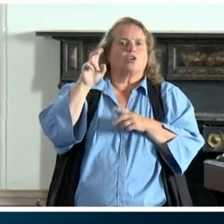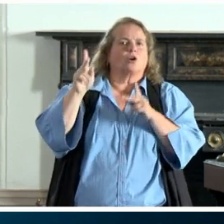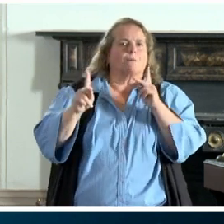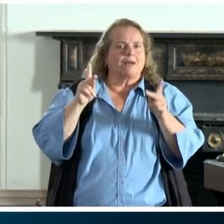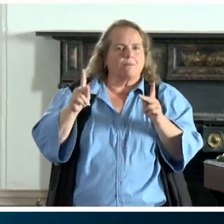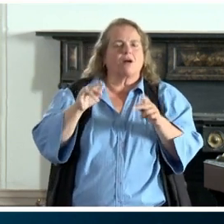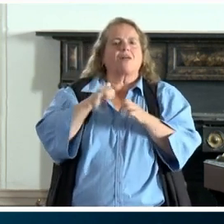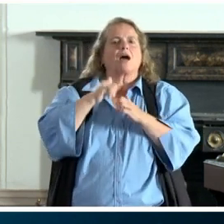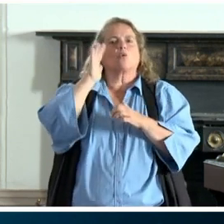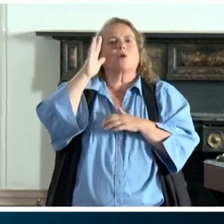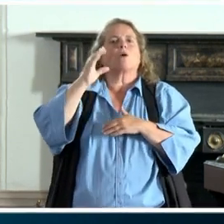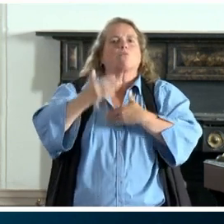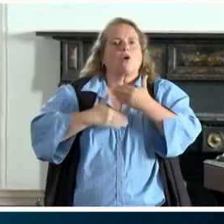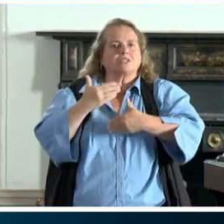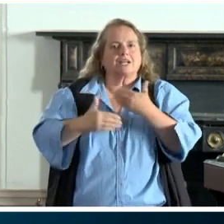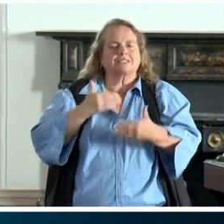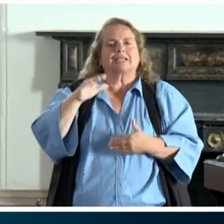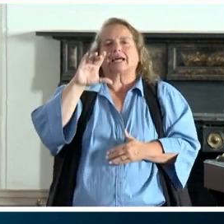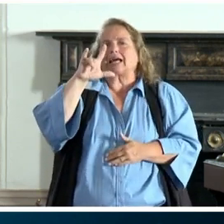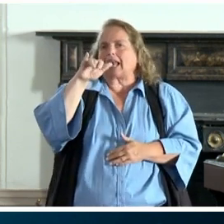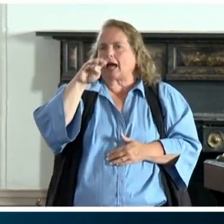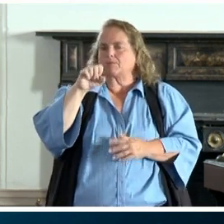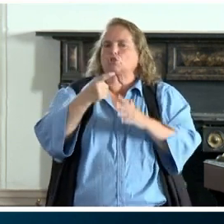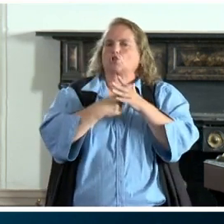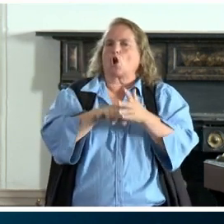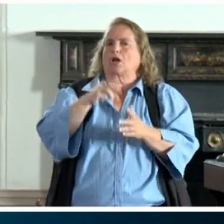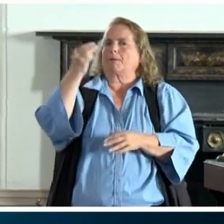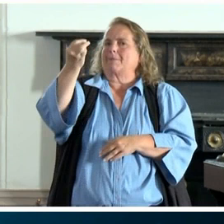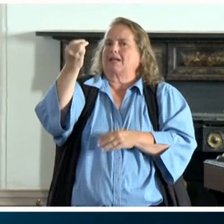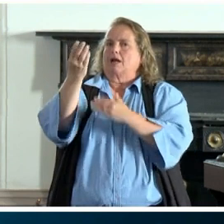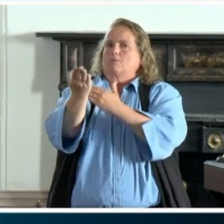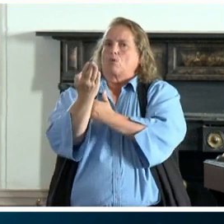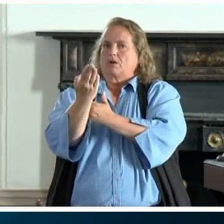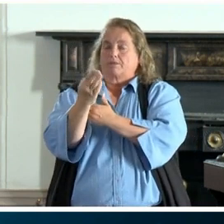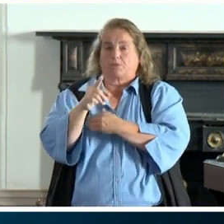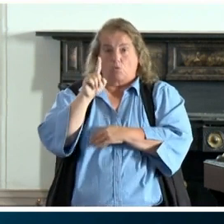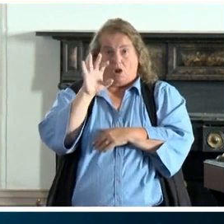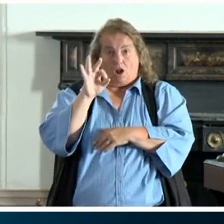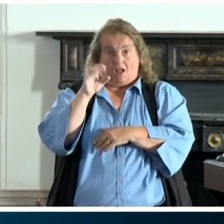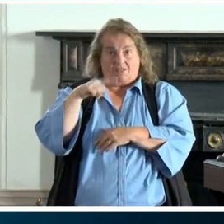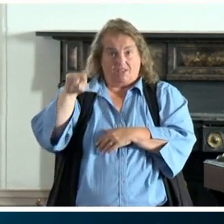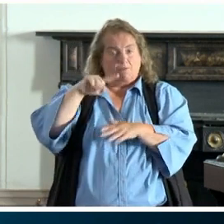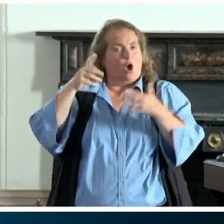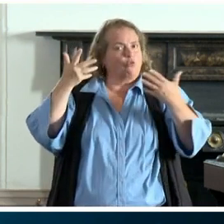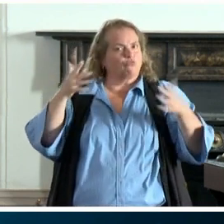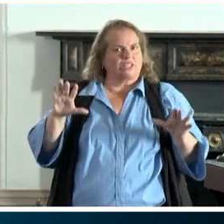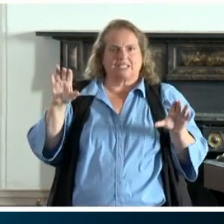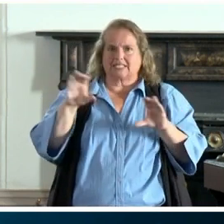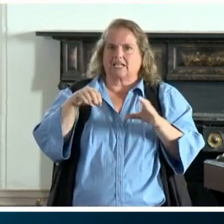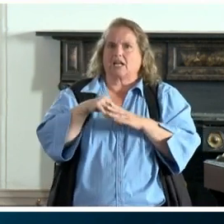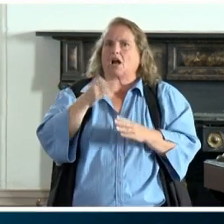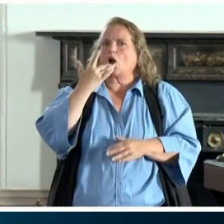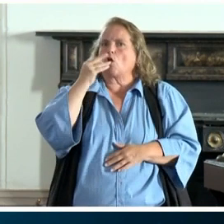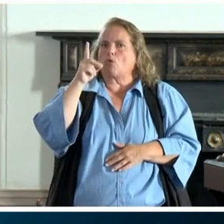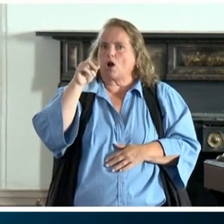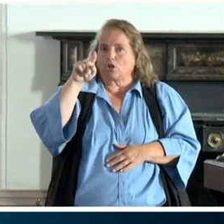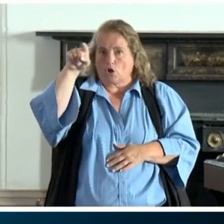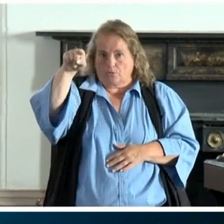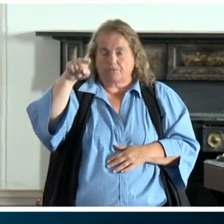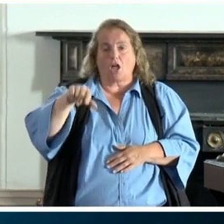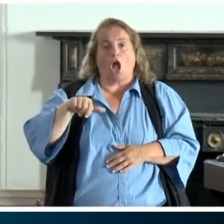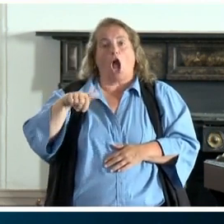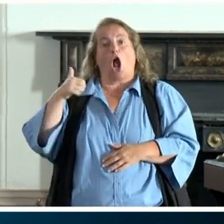processing claims starting Monday morning. A hundred of them have already done it in Colorado. The others will be trained up.